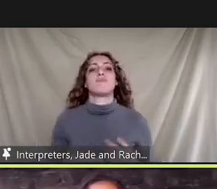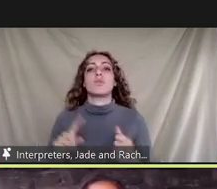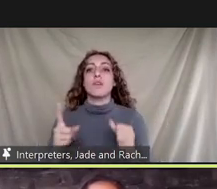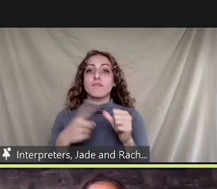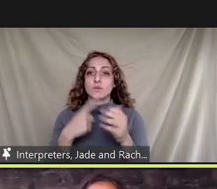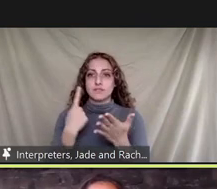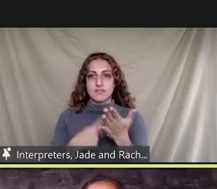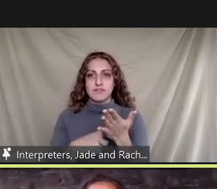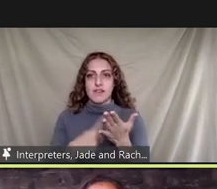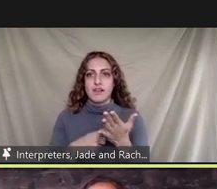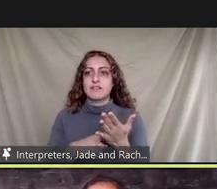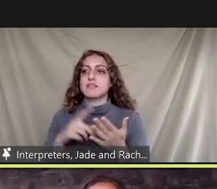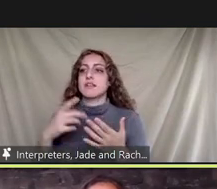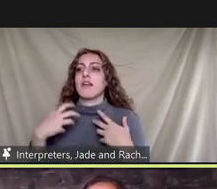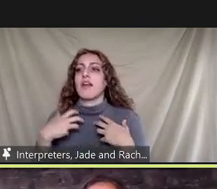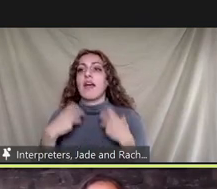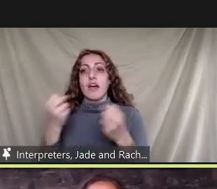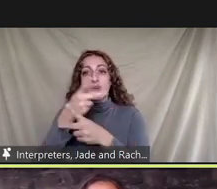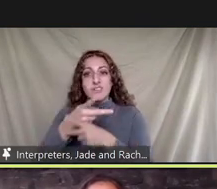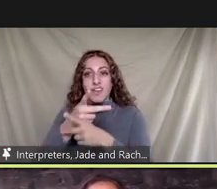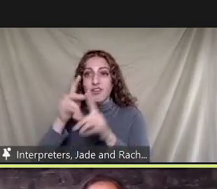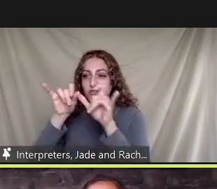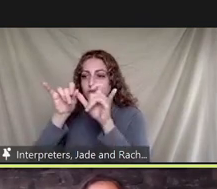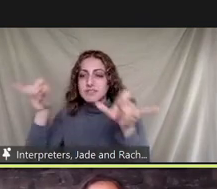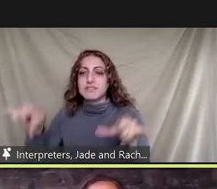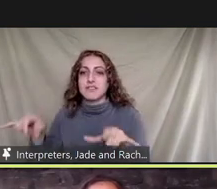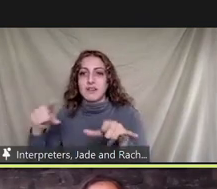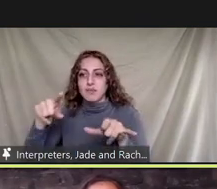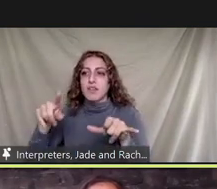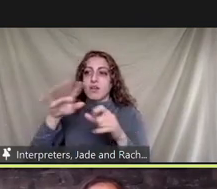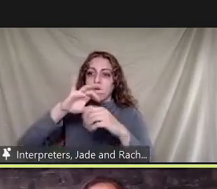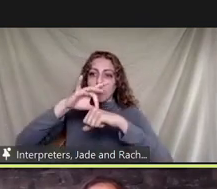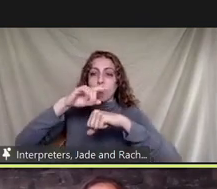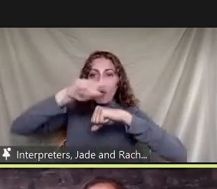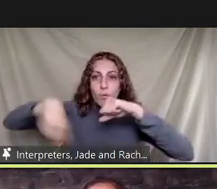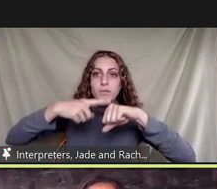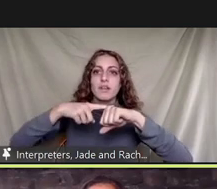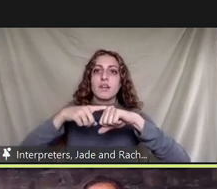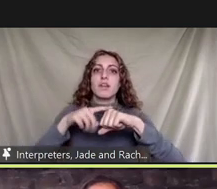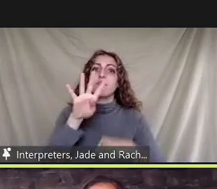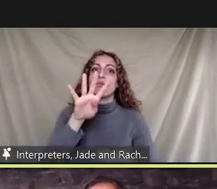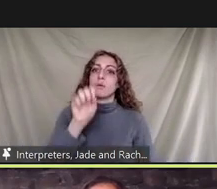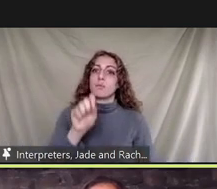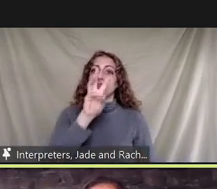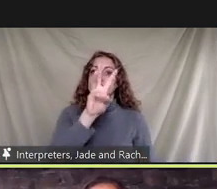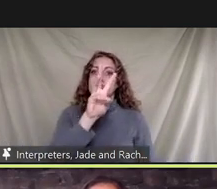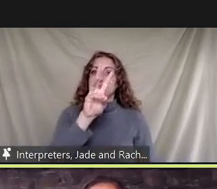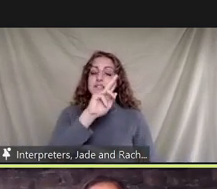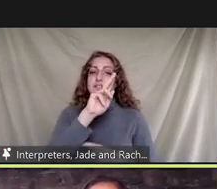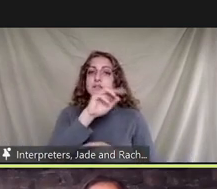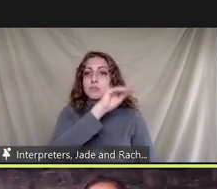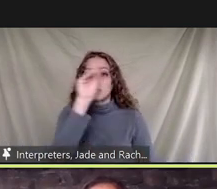the impact of the healthcare sector globally it's about 4.6 percent of the total greenhouse gas emissions